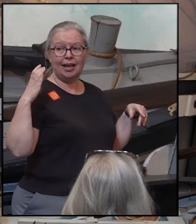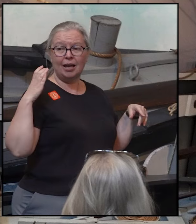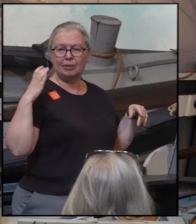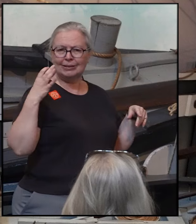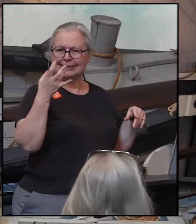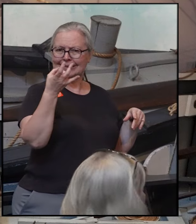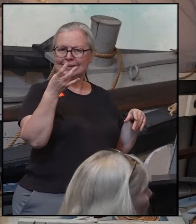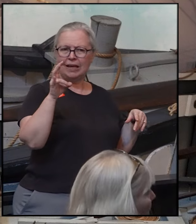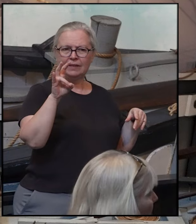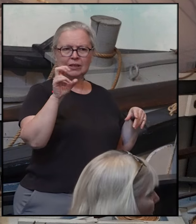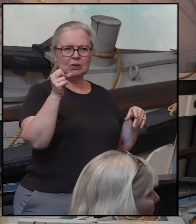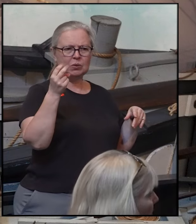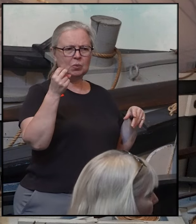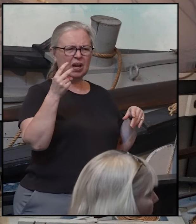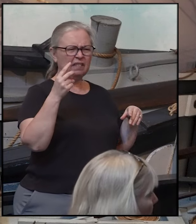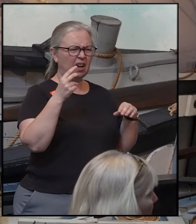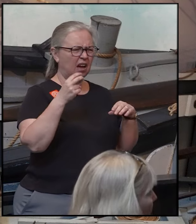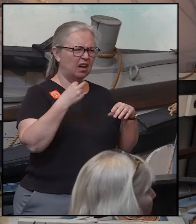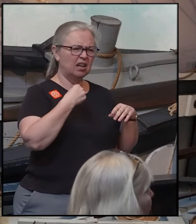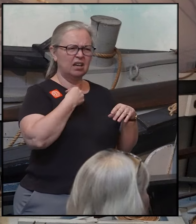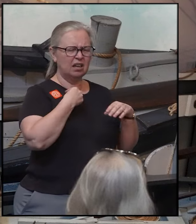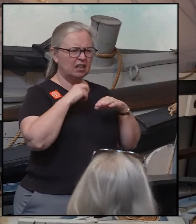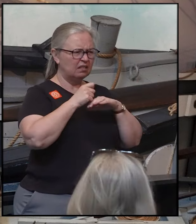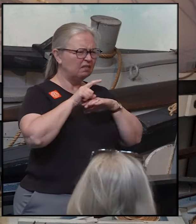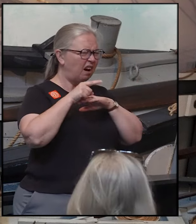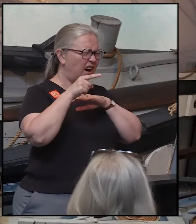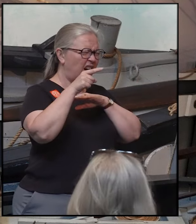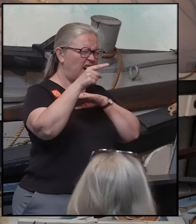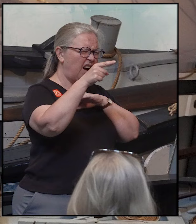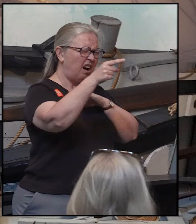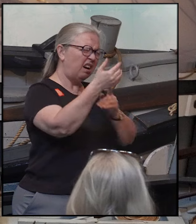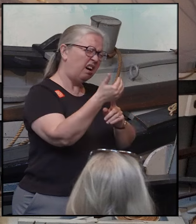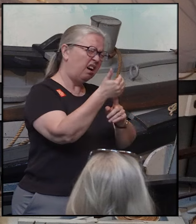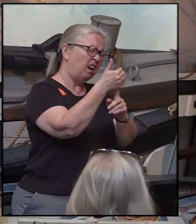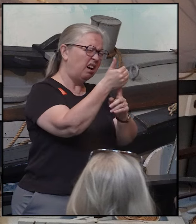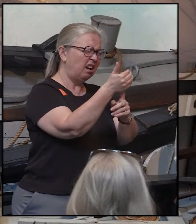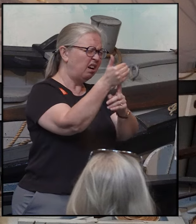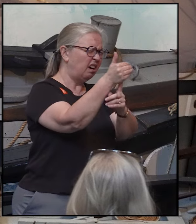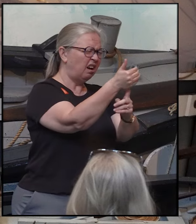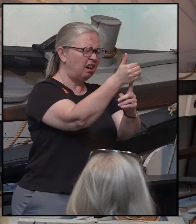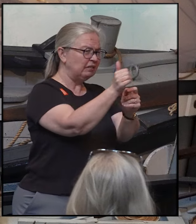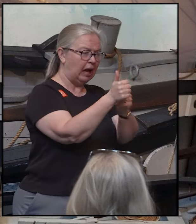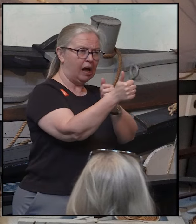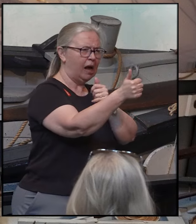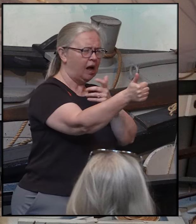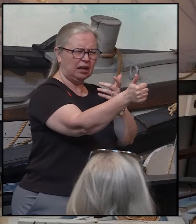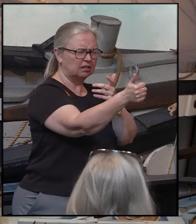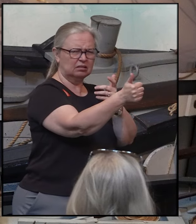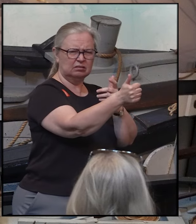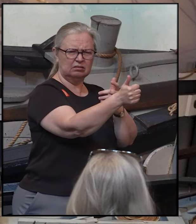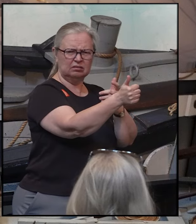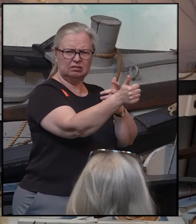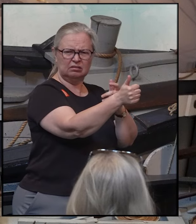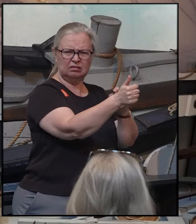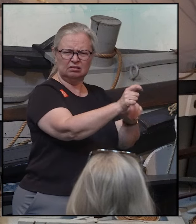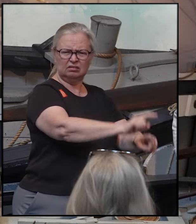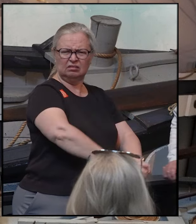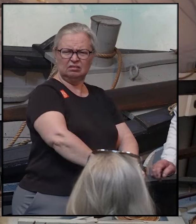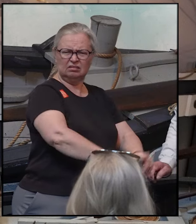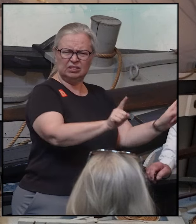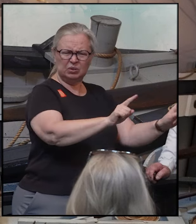1712, got caught way out to sea, farther than he had ever been. And he came across the whale.